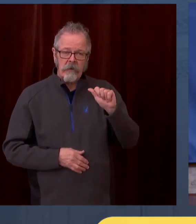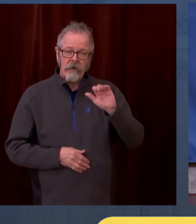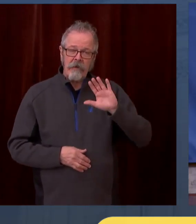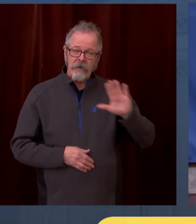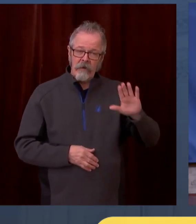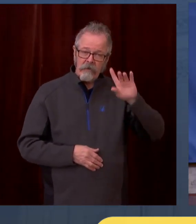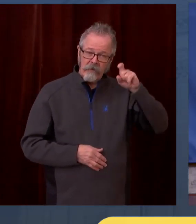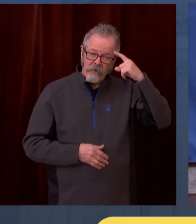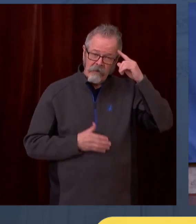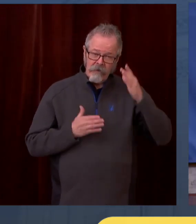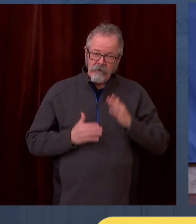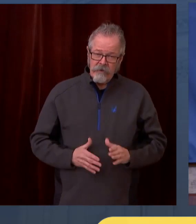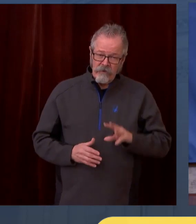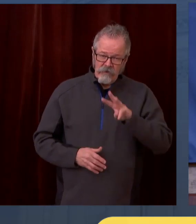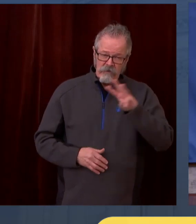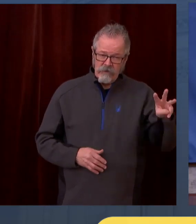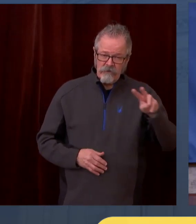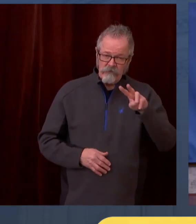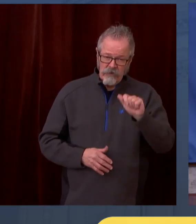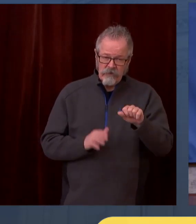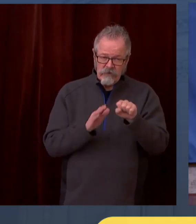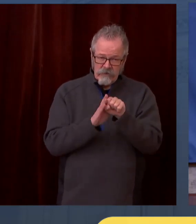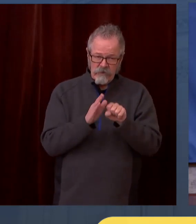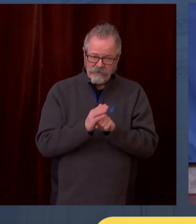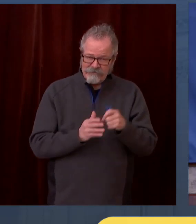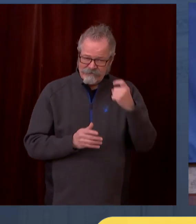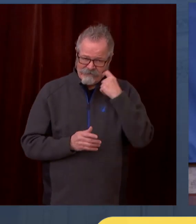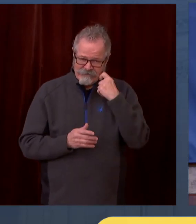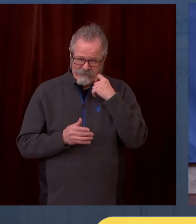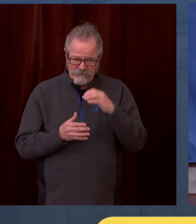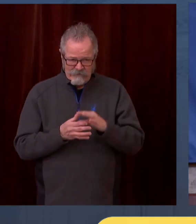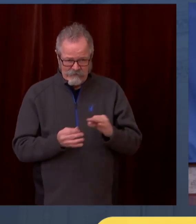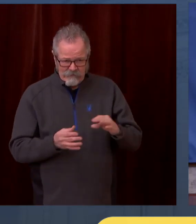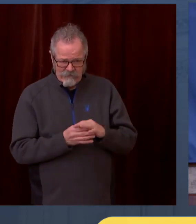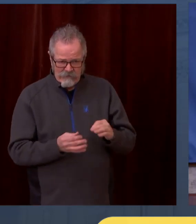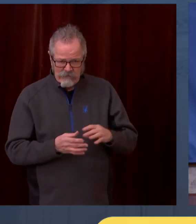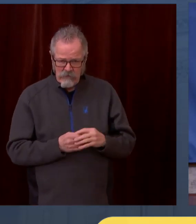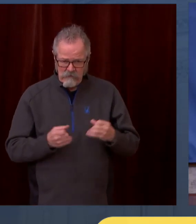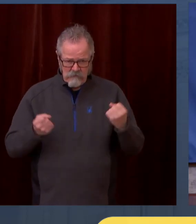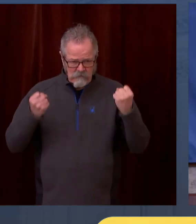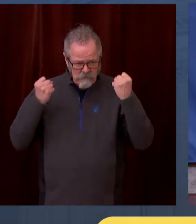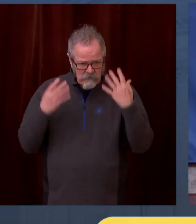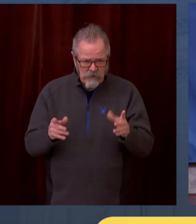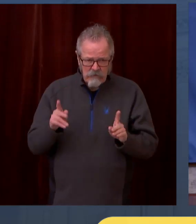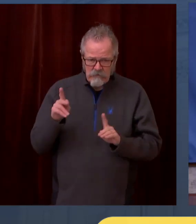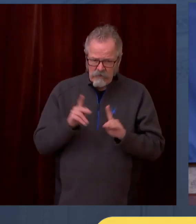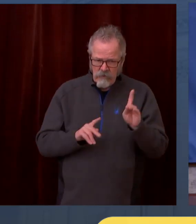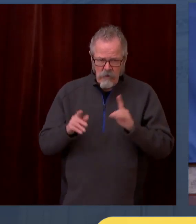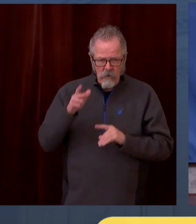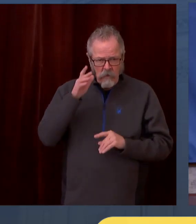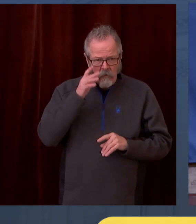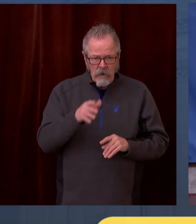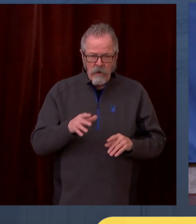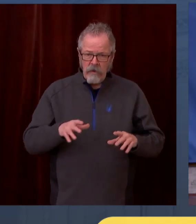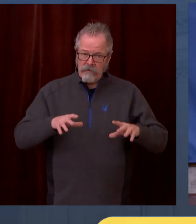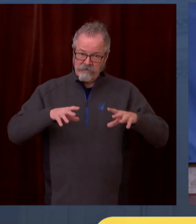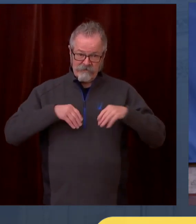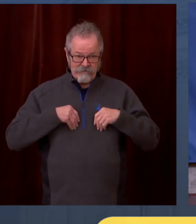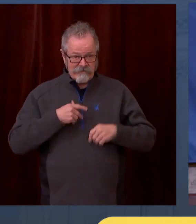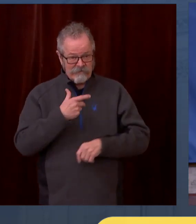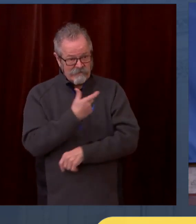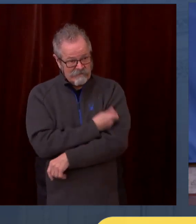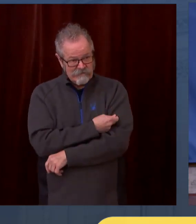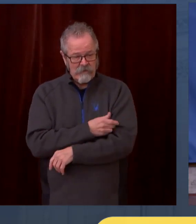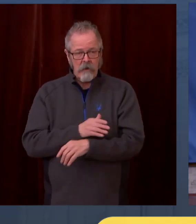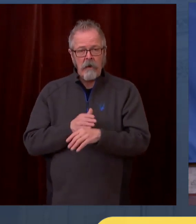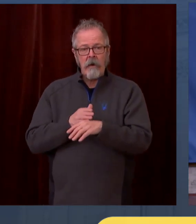more people are going to get the vaccine when they see their pals getting it and they don't grow antlers. I thought that was sort of a West Virginia way